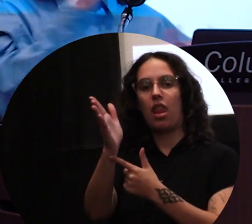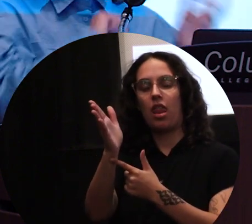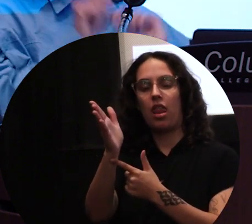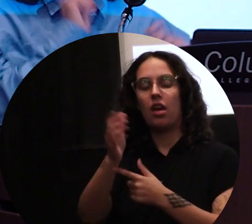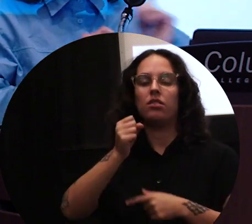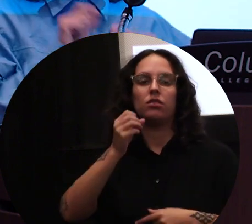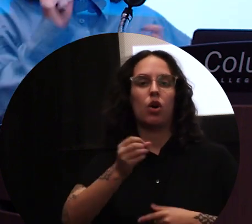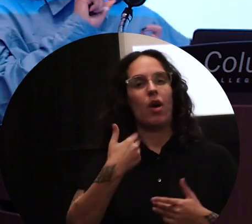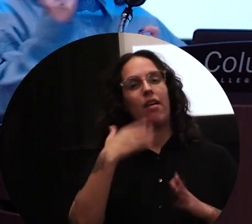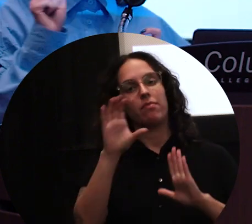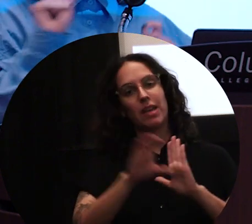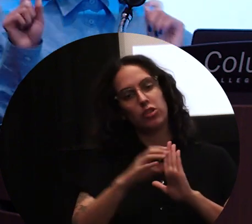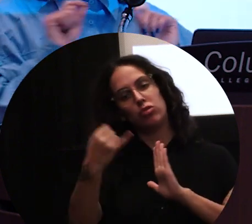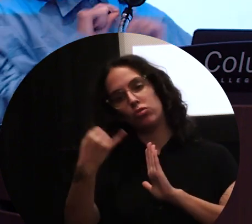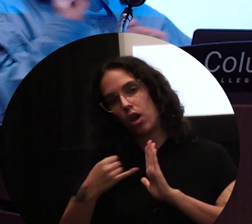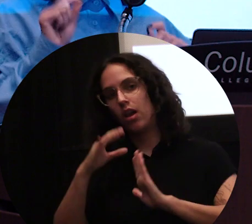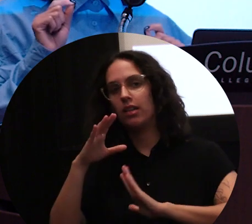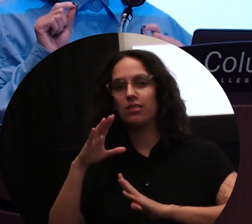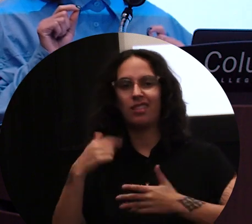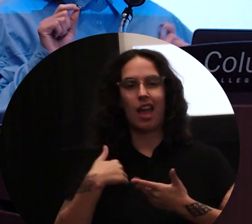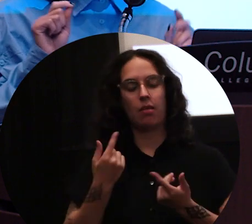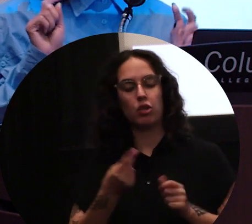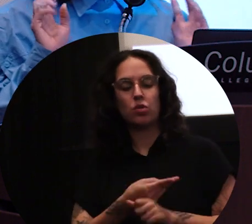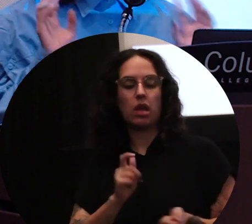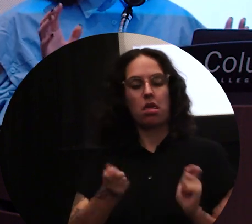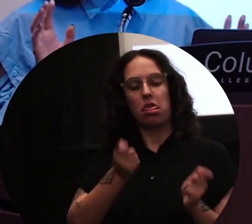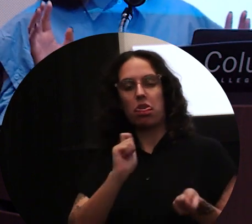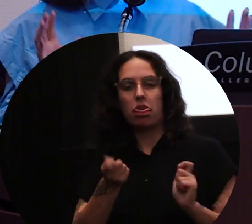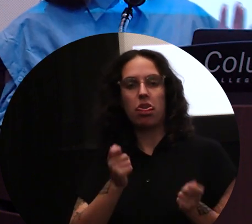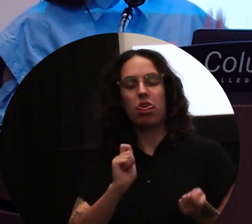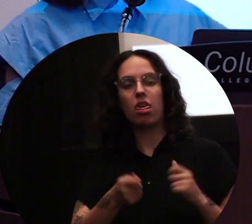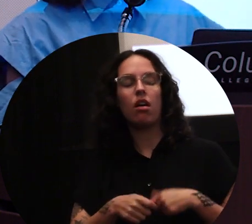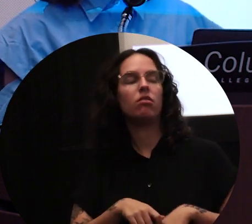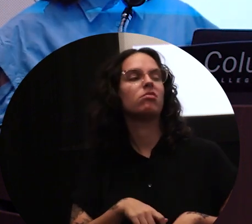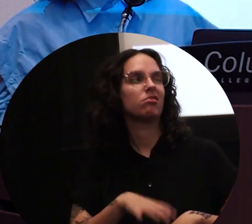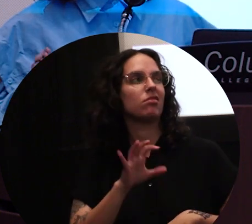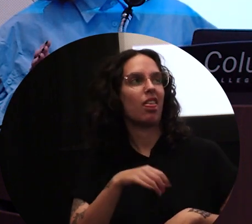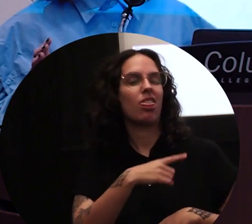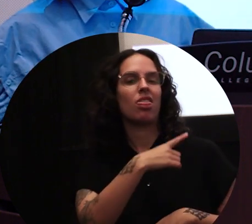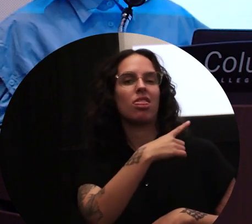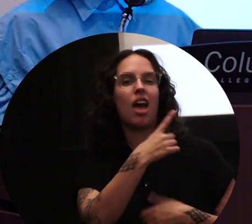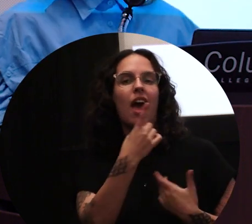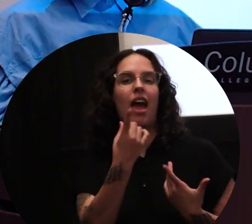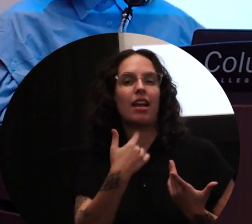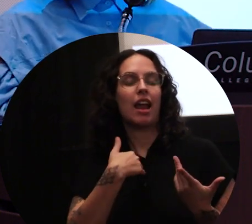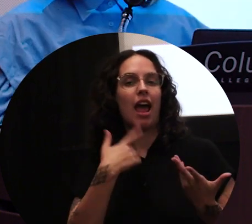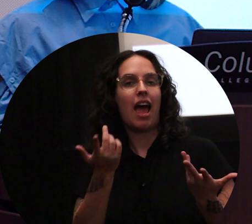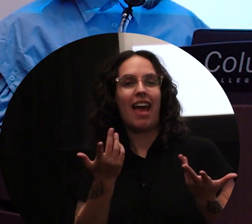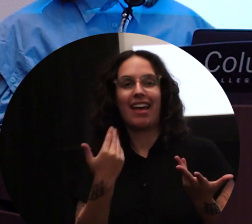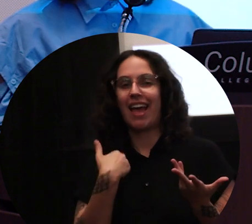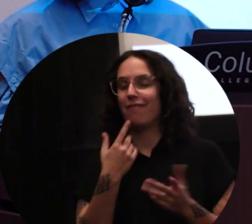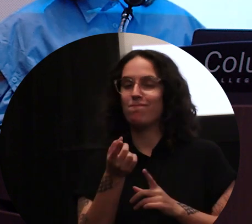images of that and some drawings and some photographs that I play around with that is timed in a very short